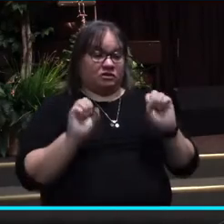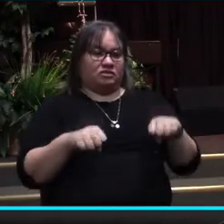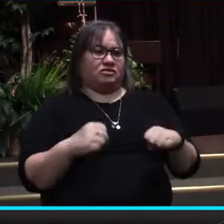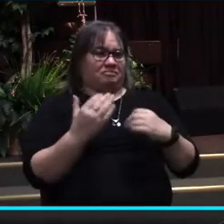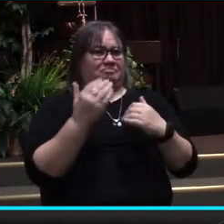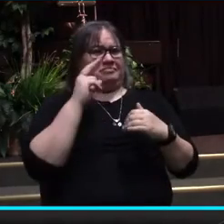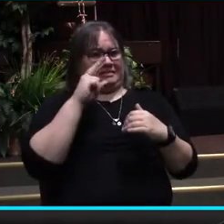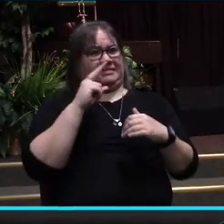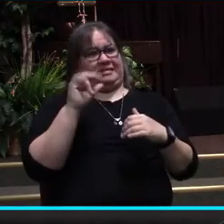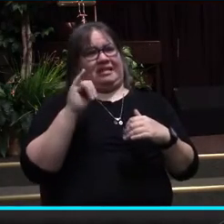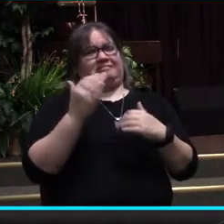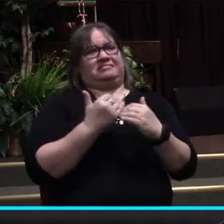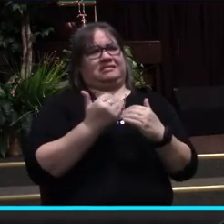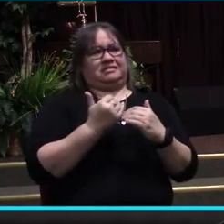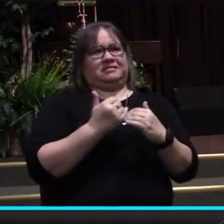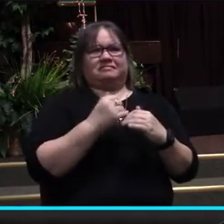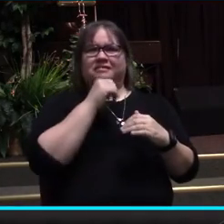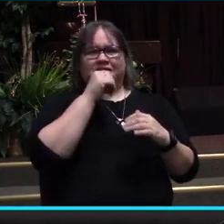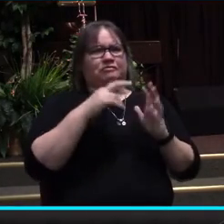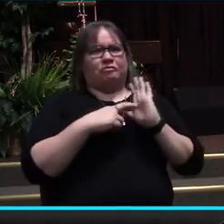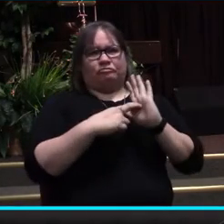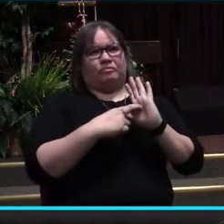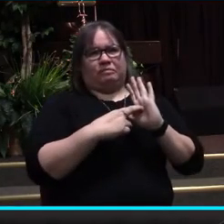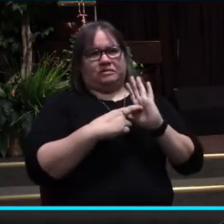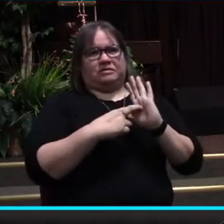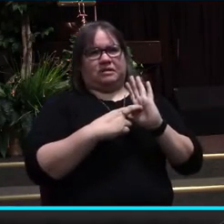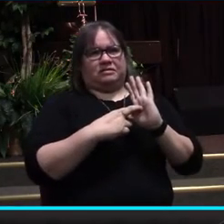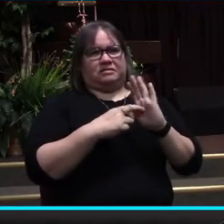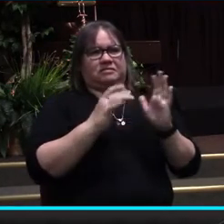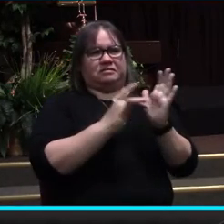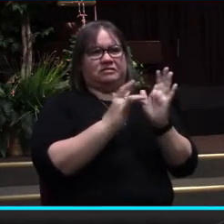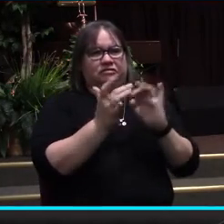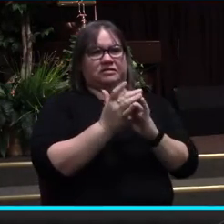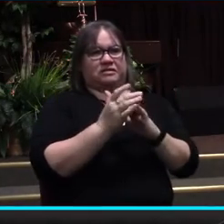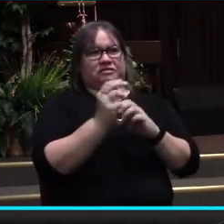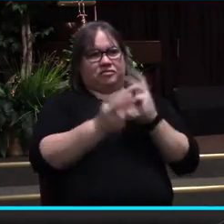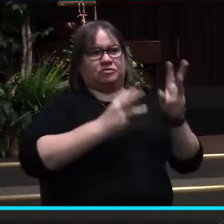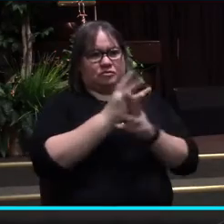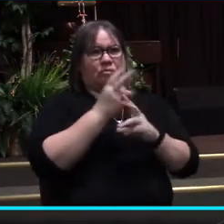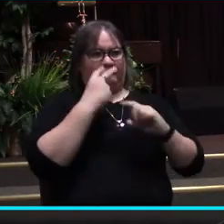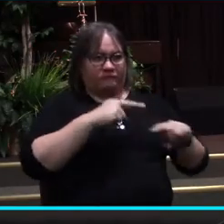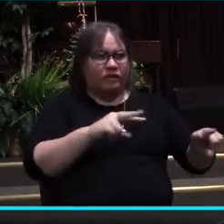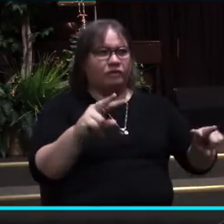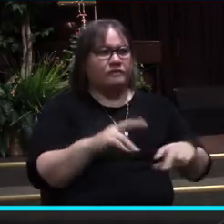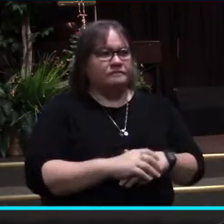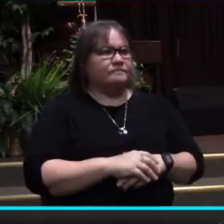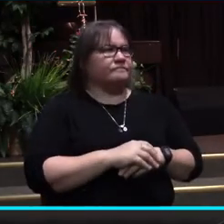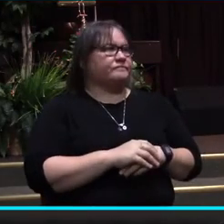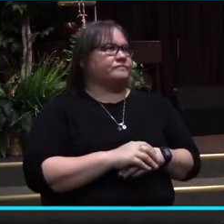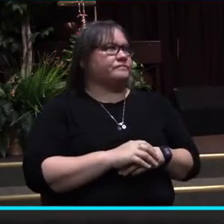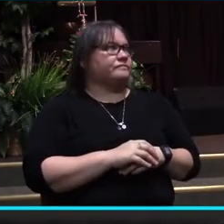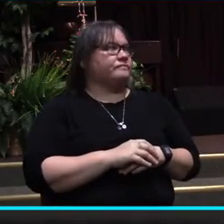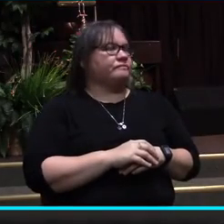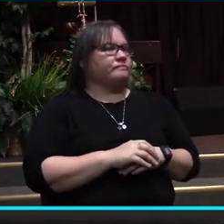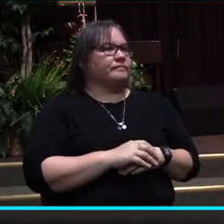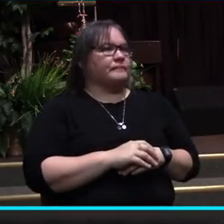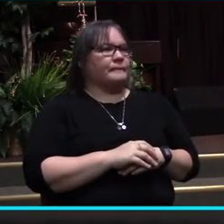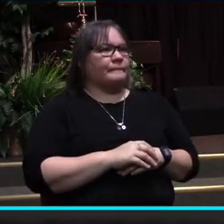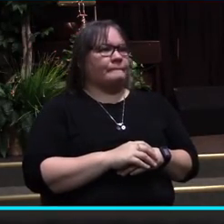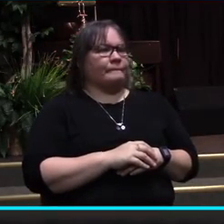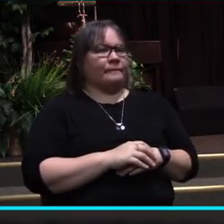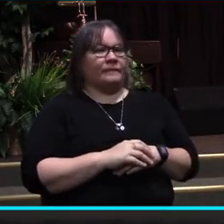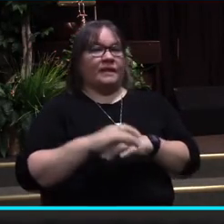they do not represent a biblical worldview. Every individual is